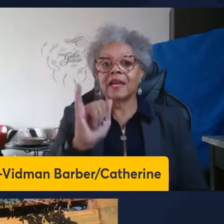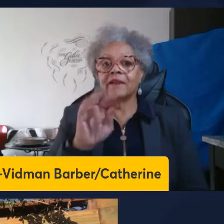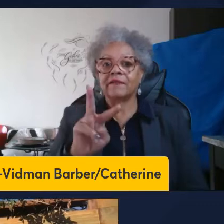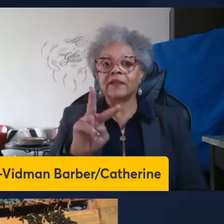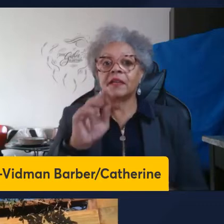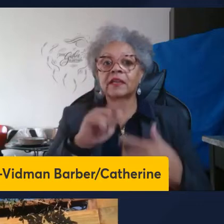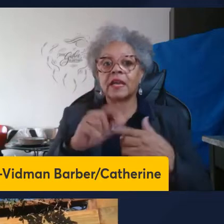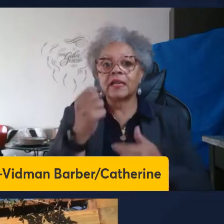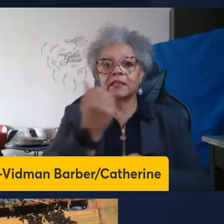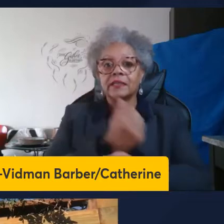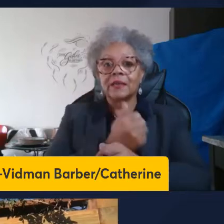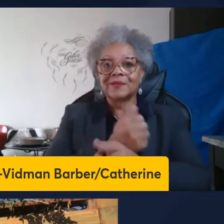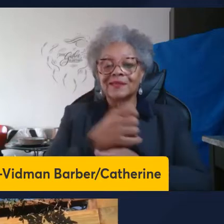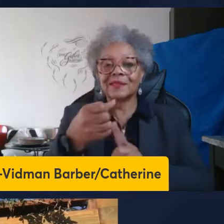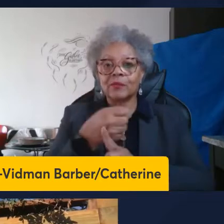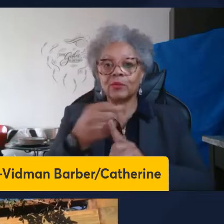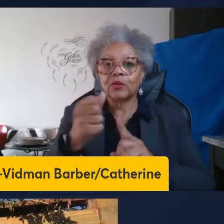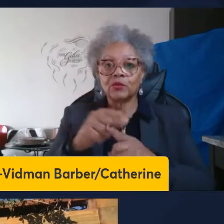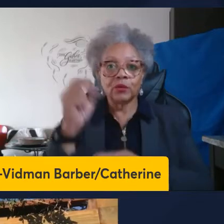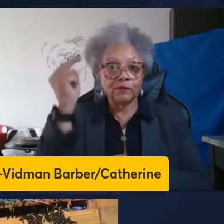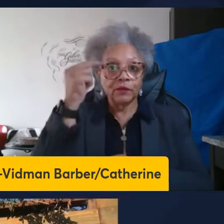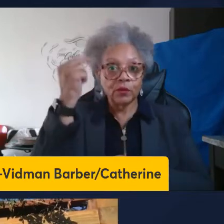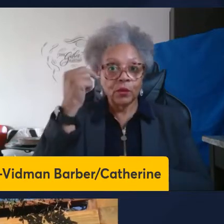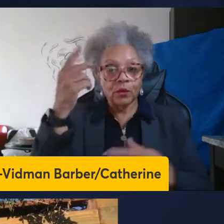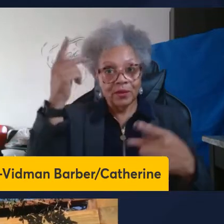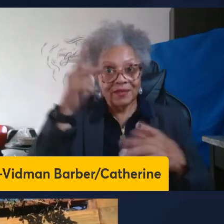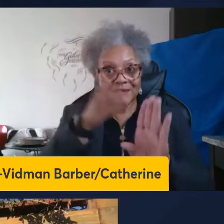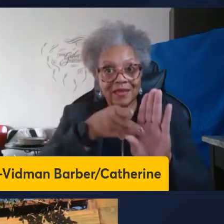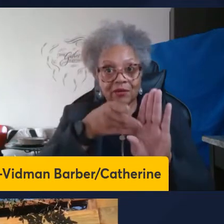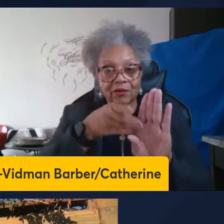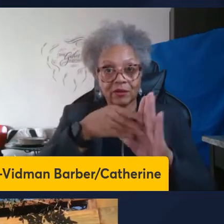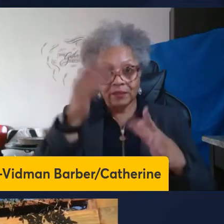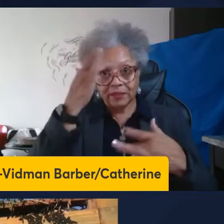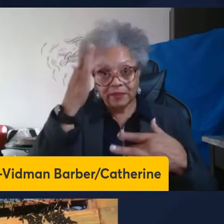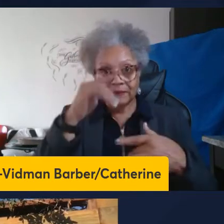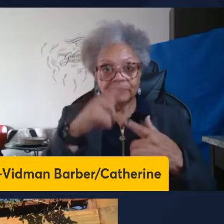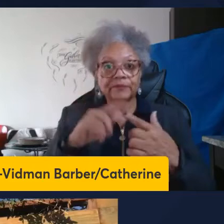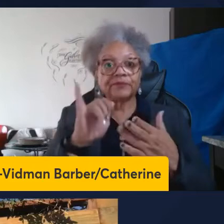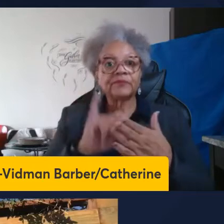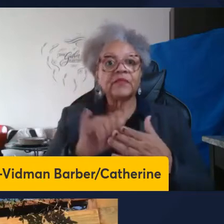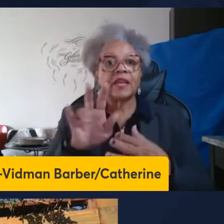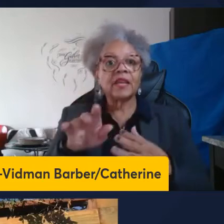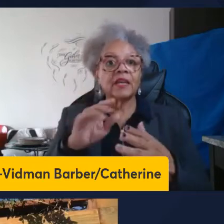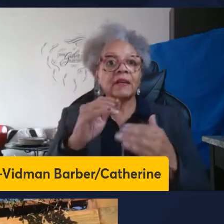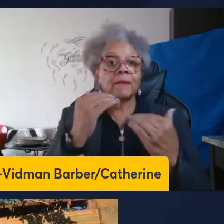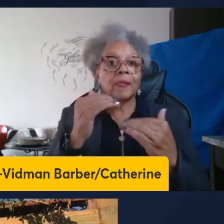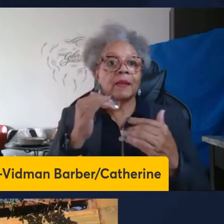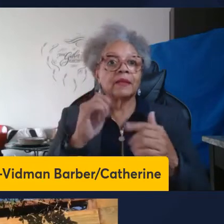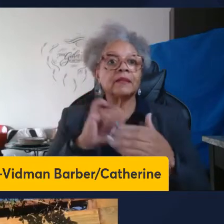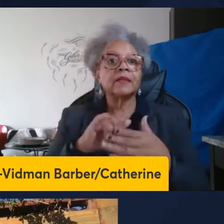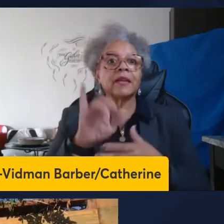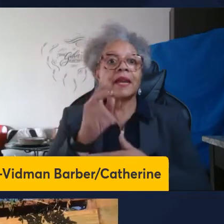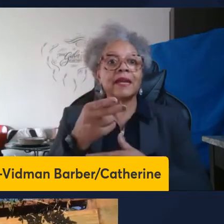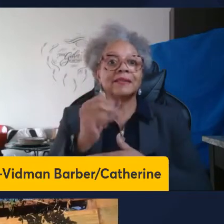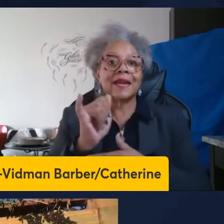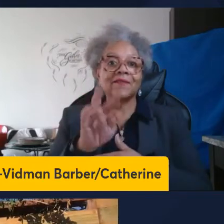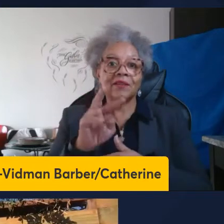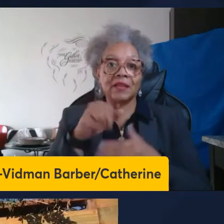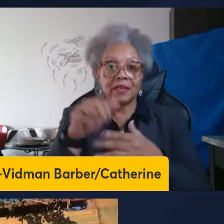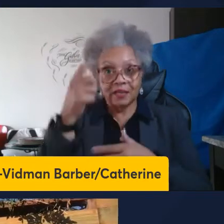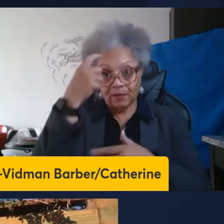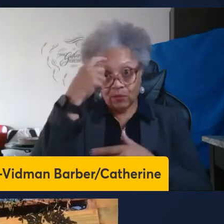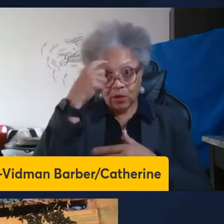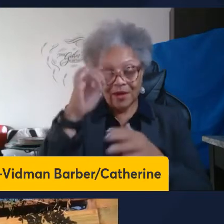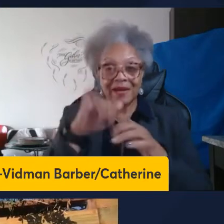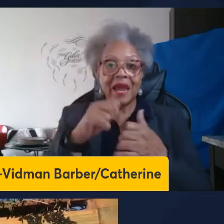neuropsychiatric diseases, the ability of antiretroviral therapy to effectively limit HIV infection in the brain, and how